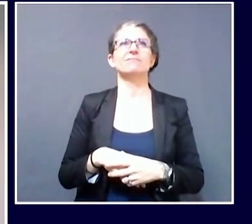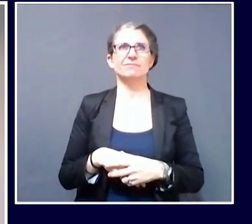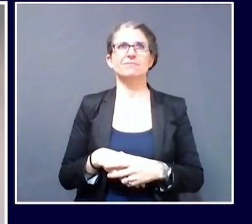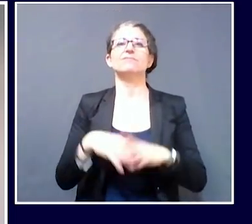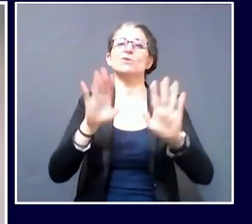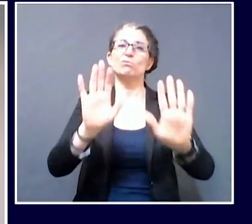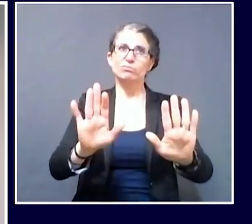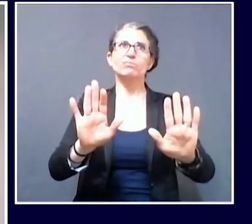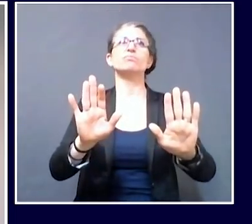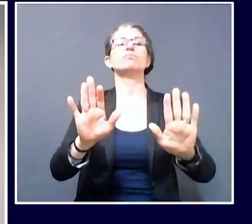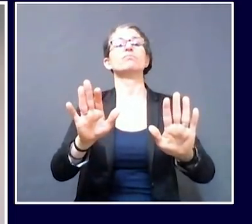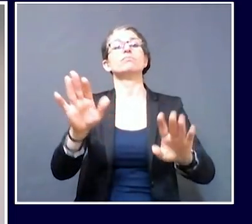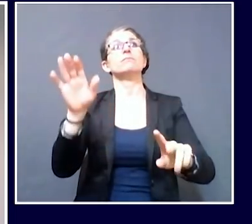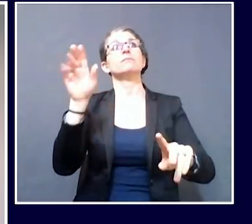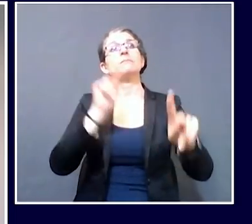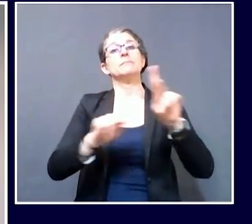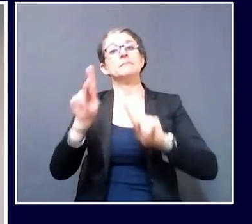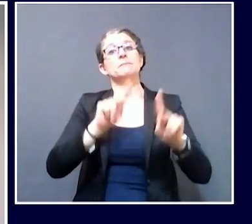so important.